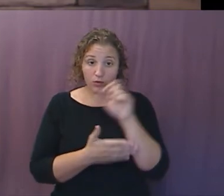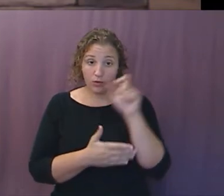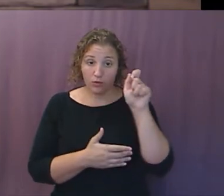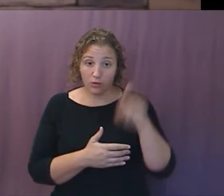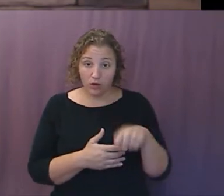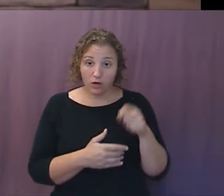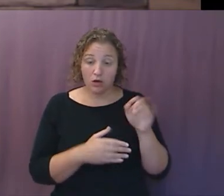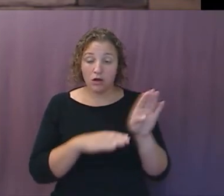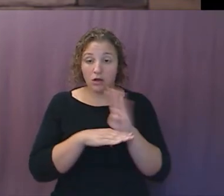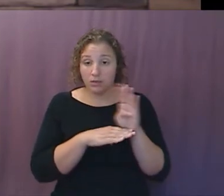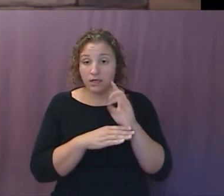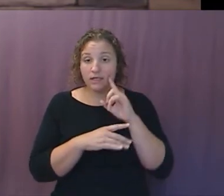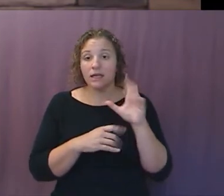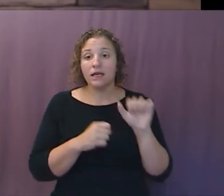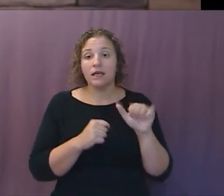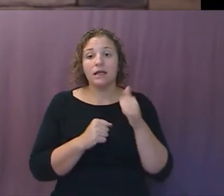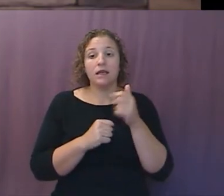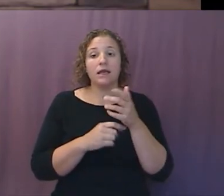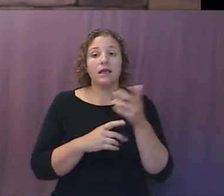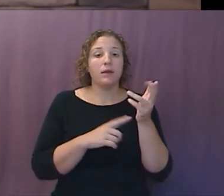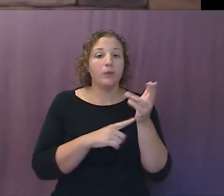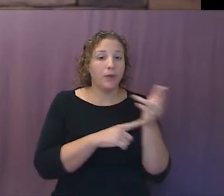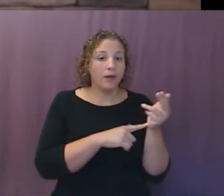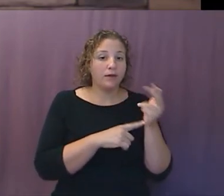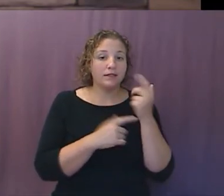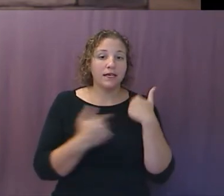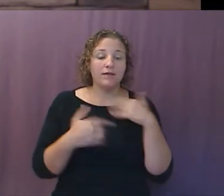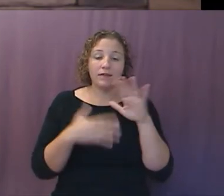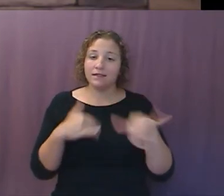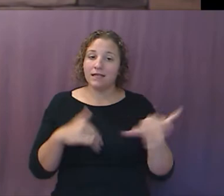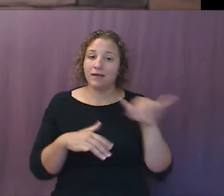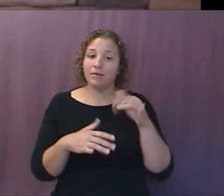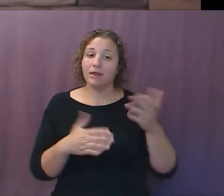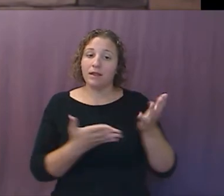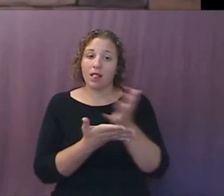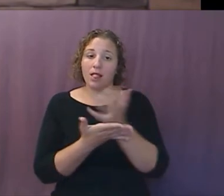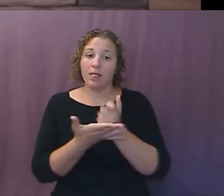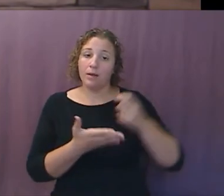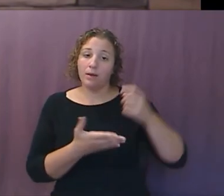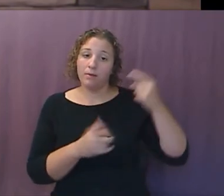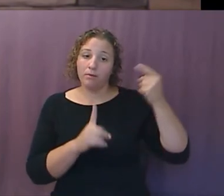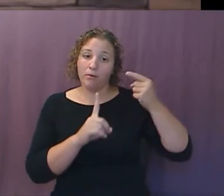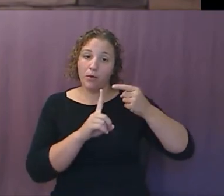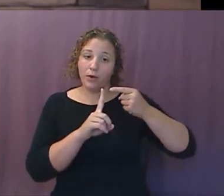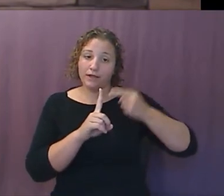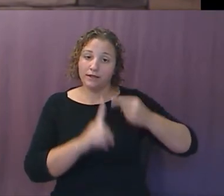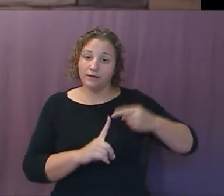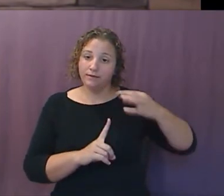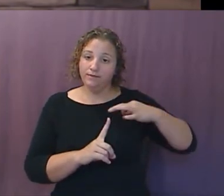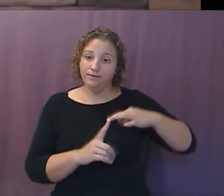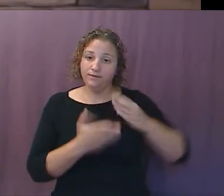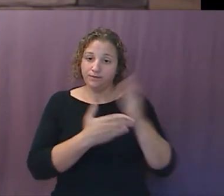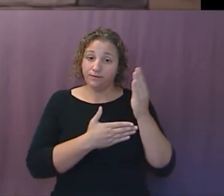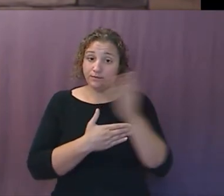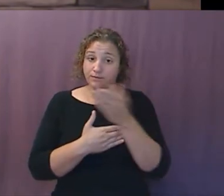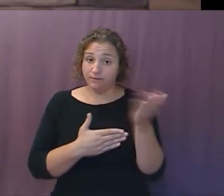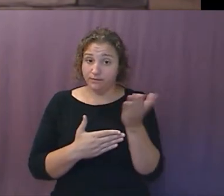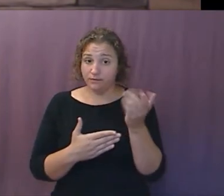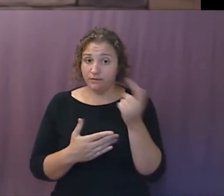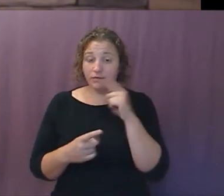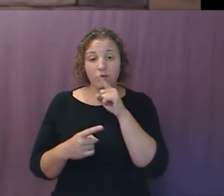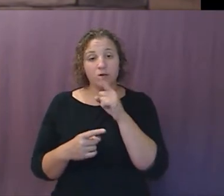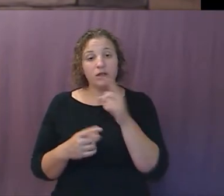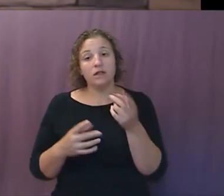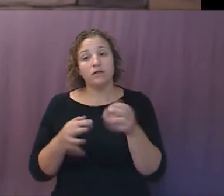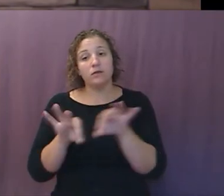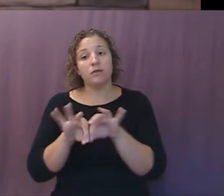programs in which people earn points that will let them buy all manner of goodies. But if you play your cards right with the Libra, you could be